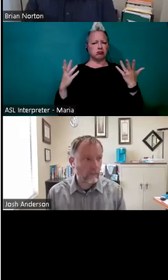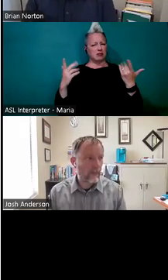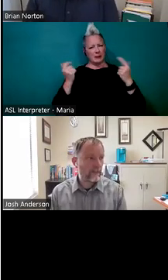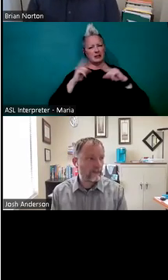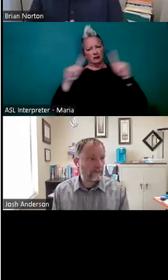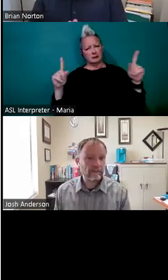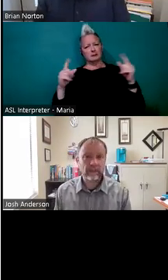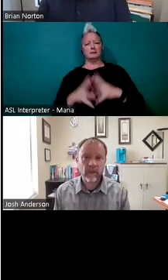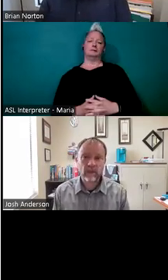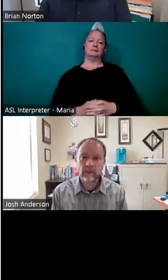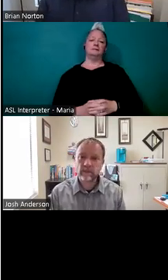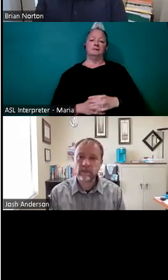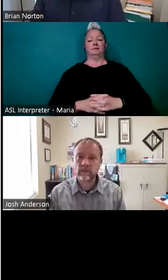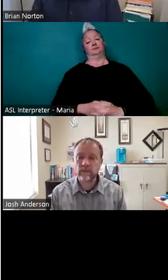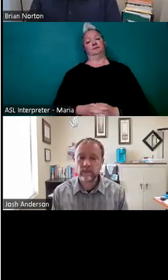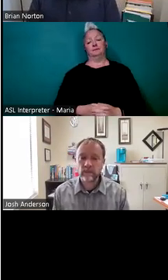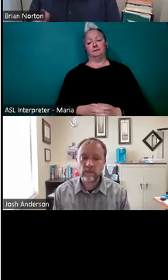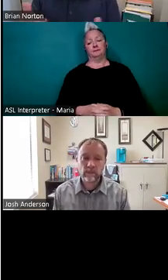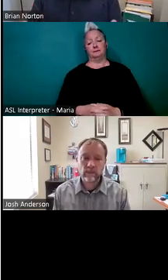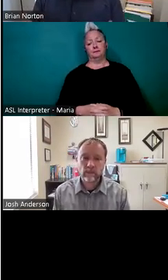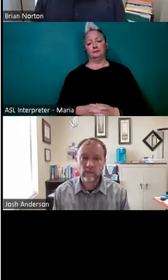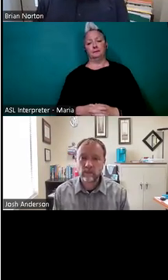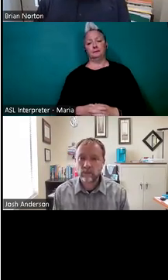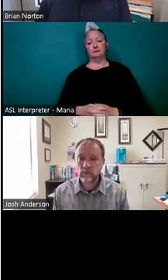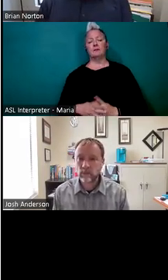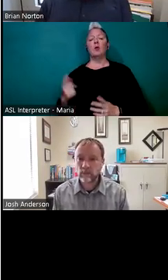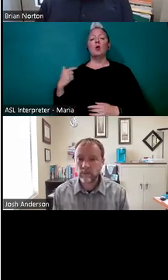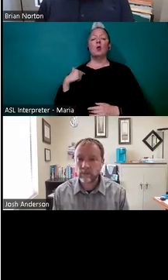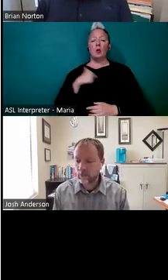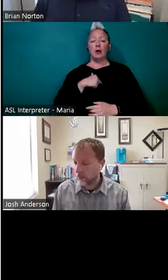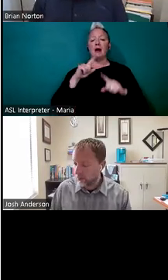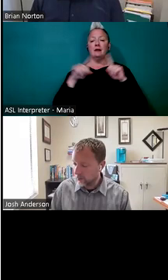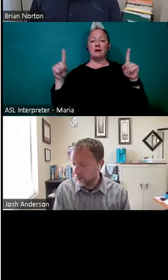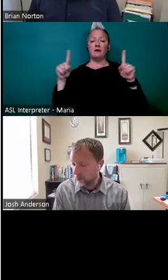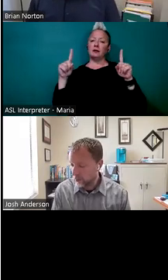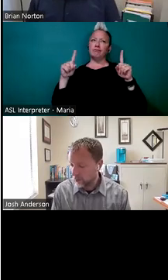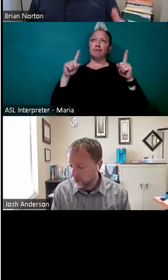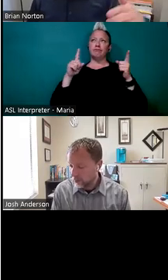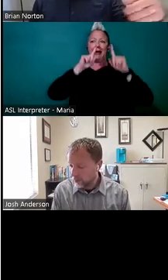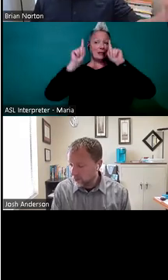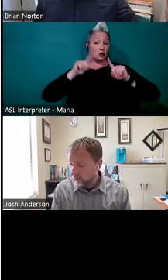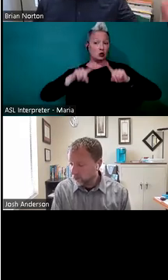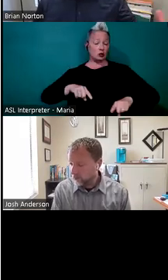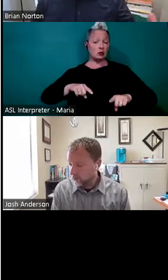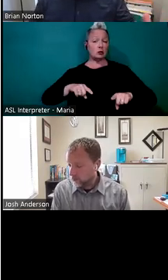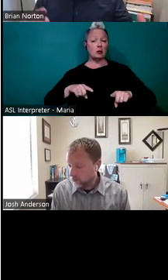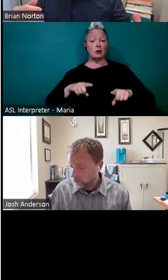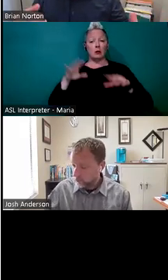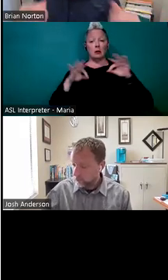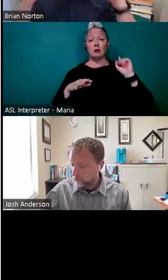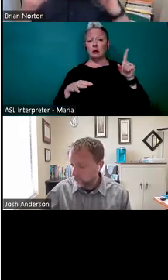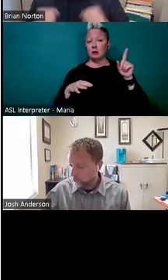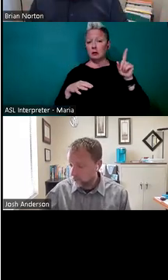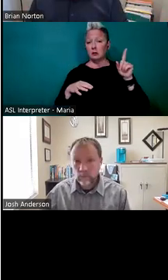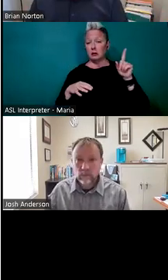differently. Um, so we have some different solutions and we'll walk through those one at a time with you. Um, we've got an individual with a particular,